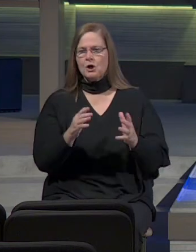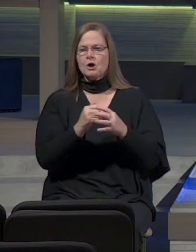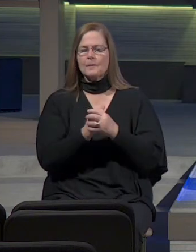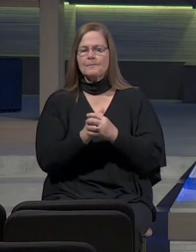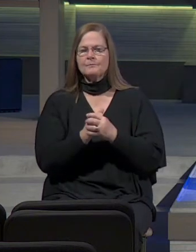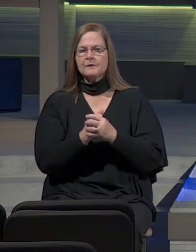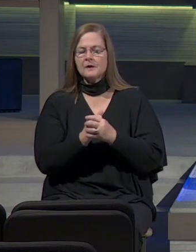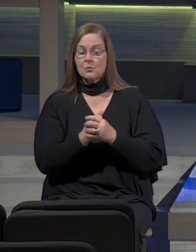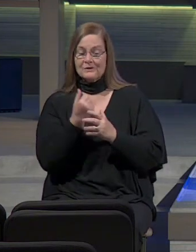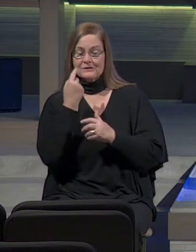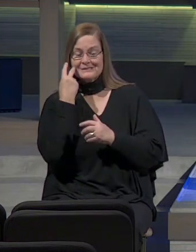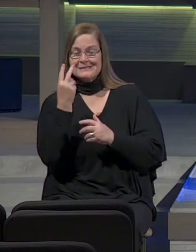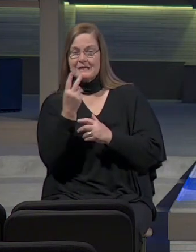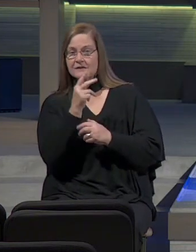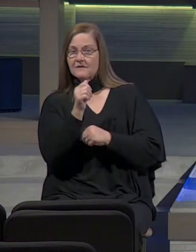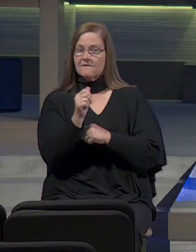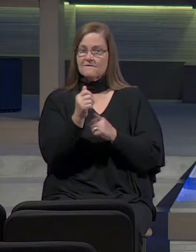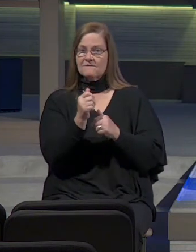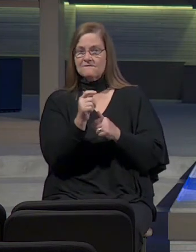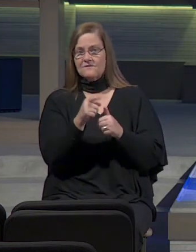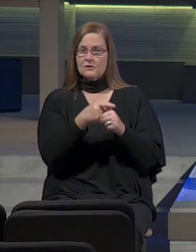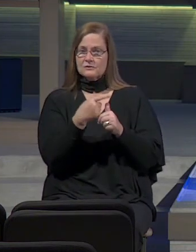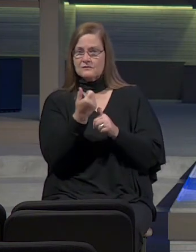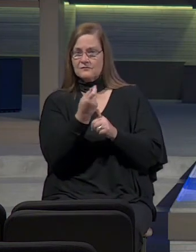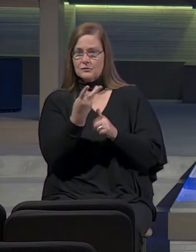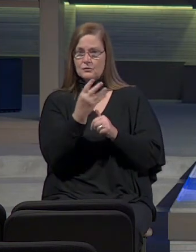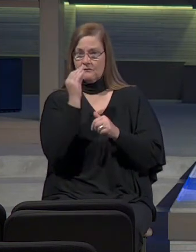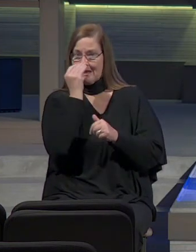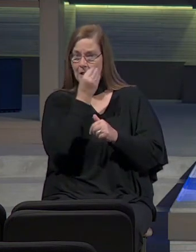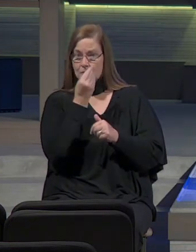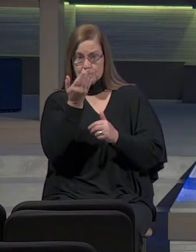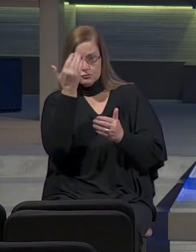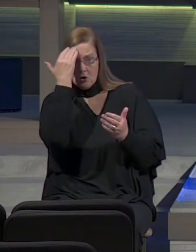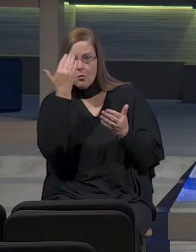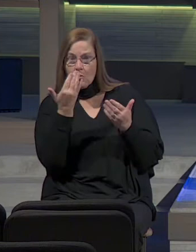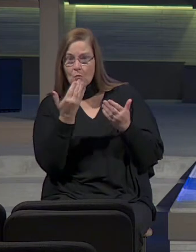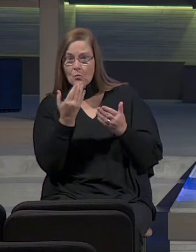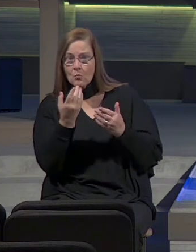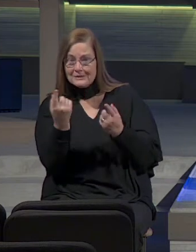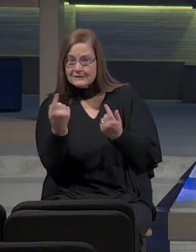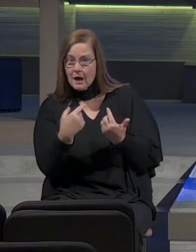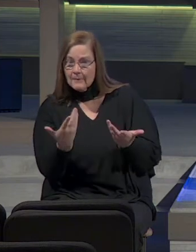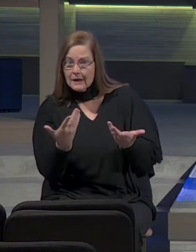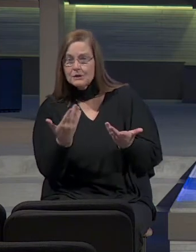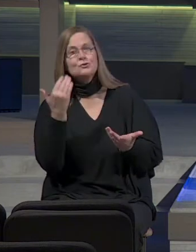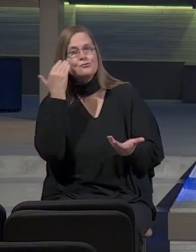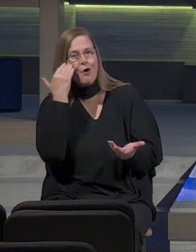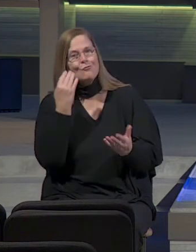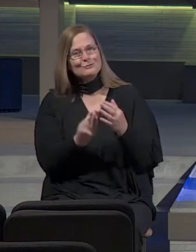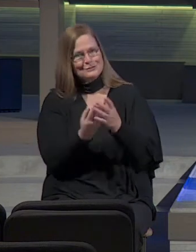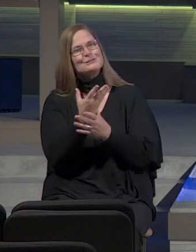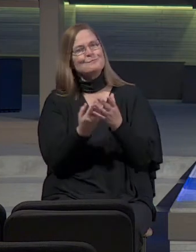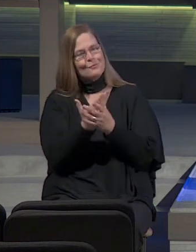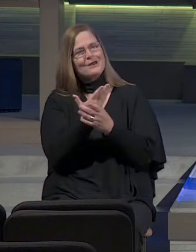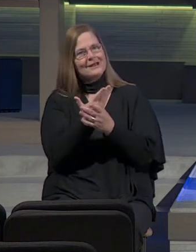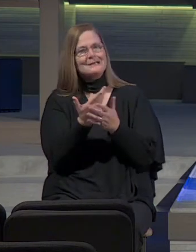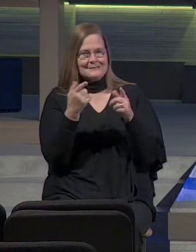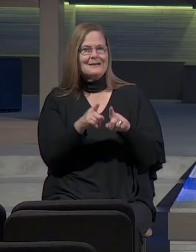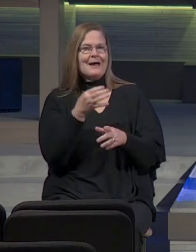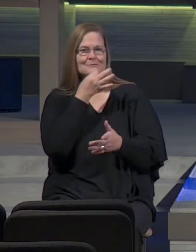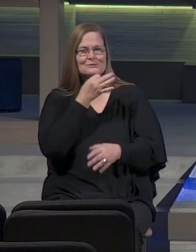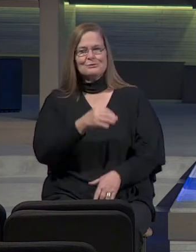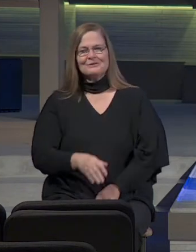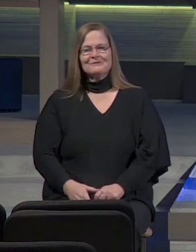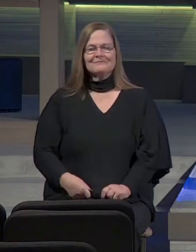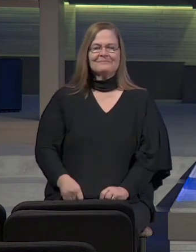those first few little blossoms, you know that what's coming. You know spring is just around the corner.